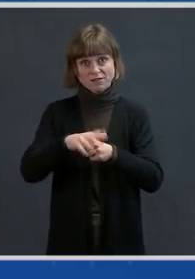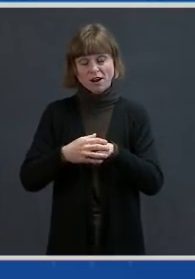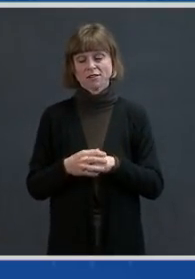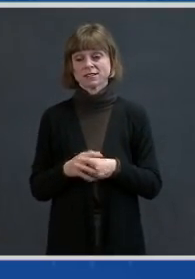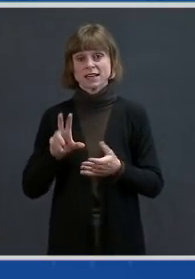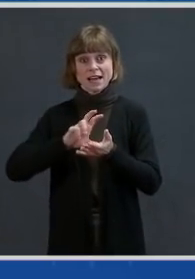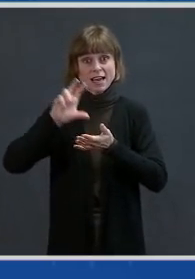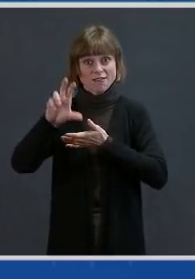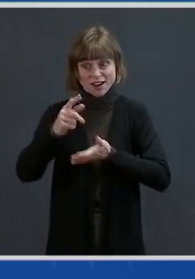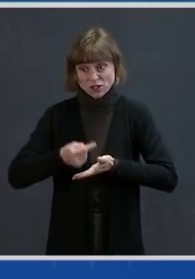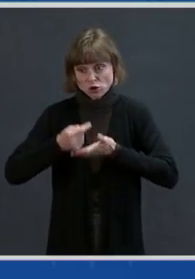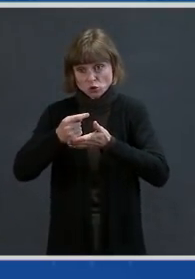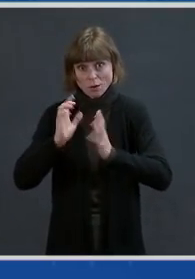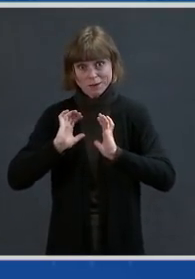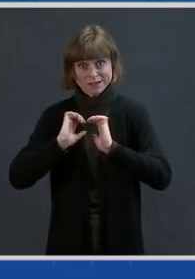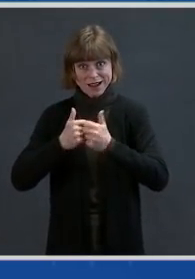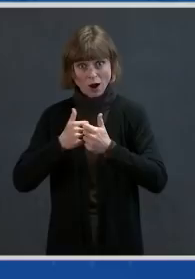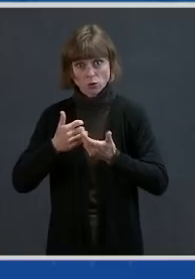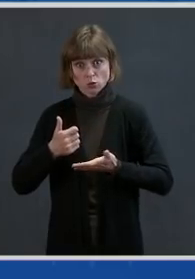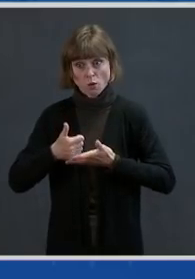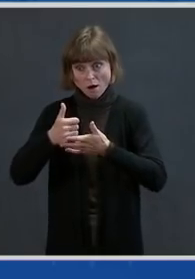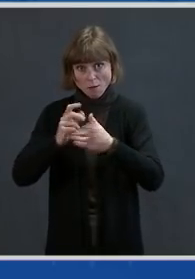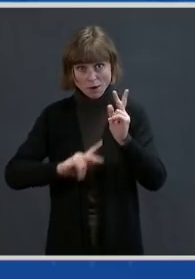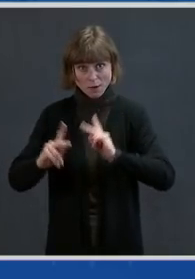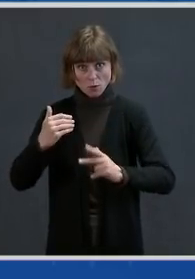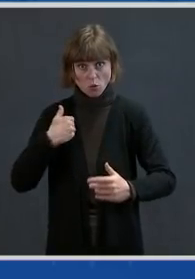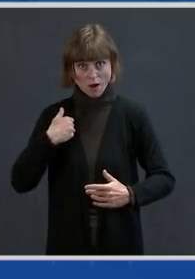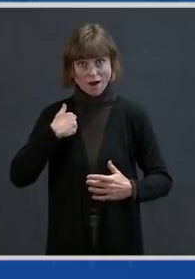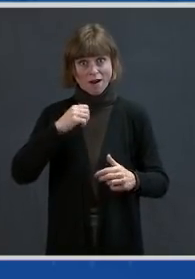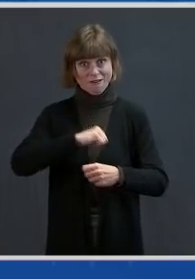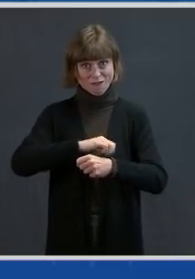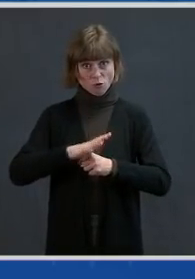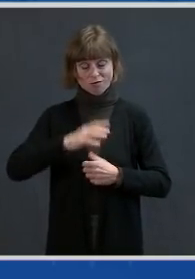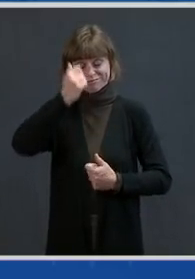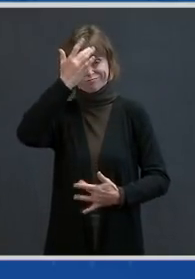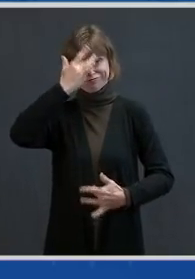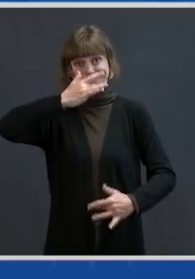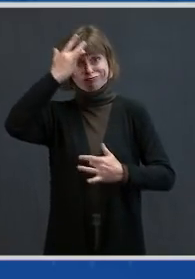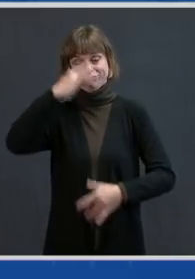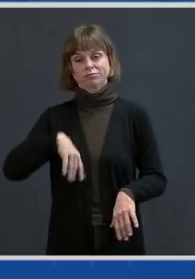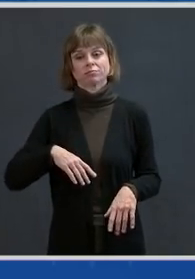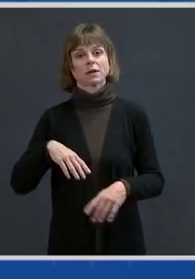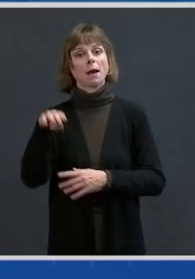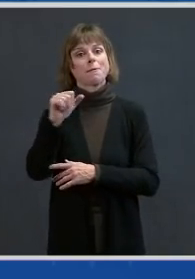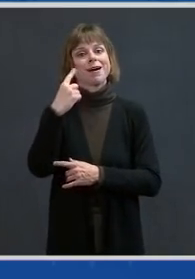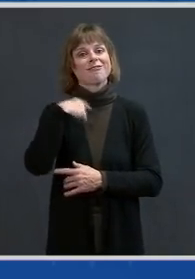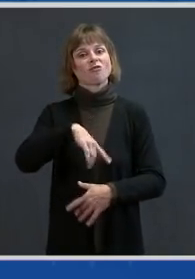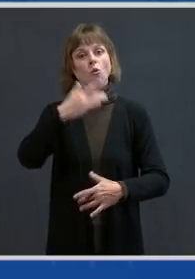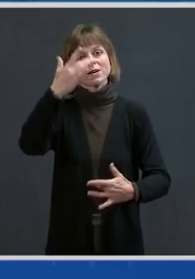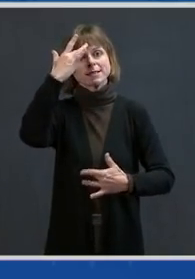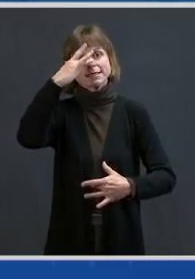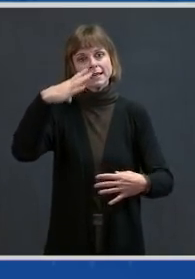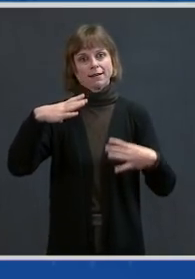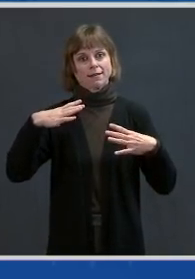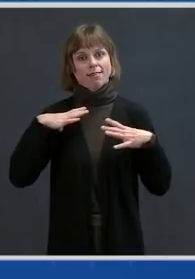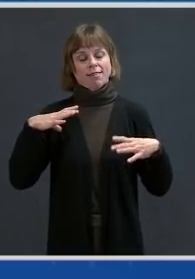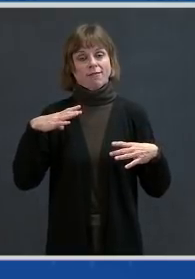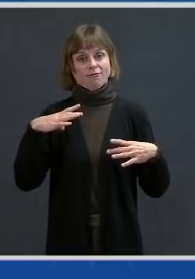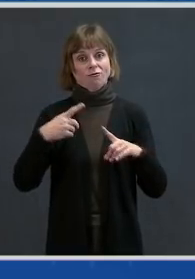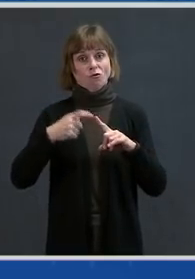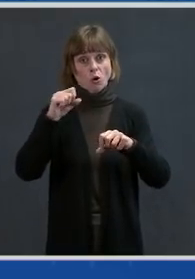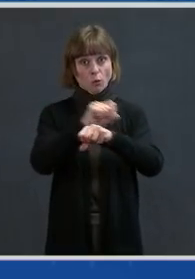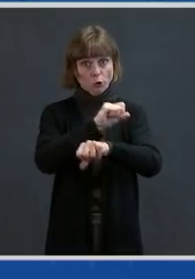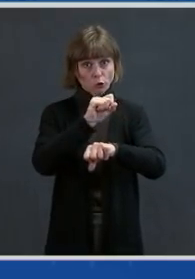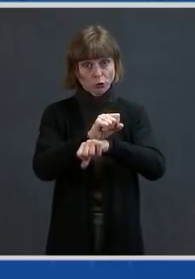for people with COVID-19. Providing paid sick leave and other support to contain the spread of the virus. And providing